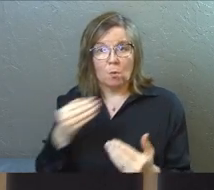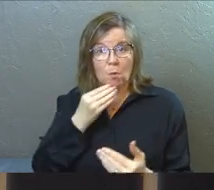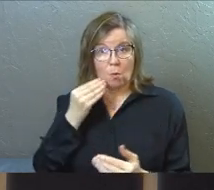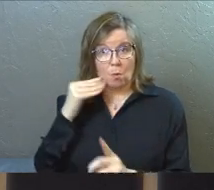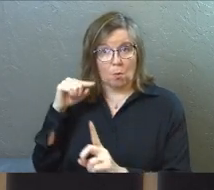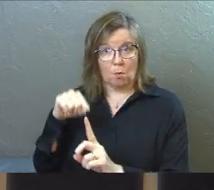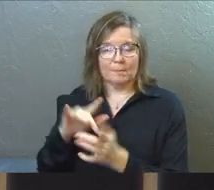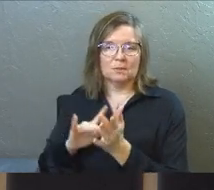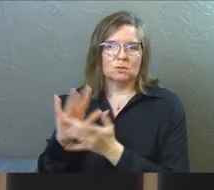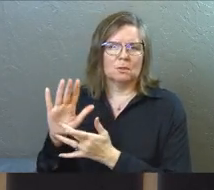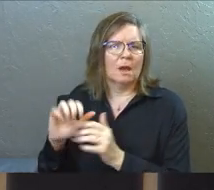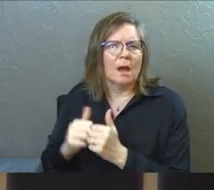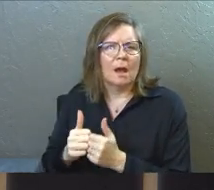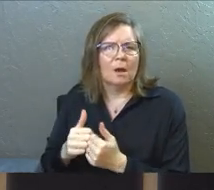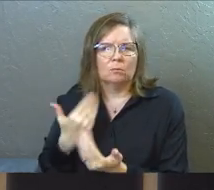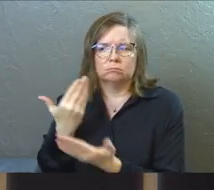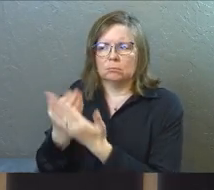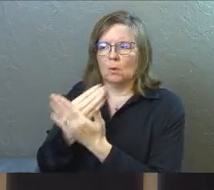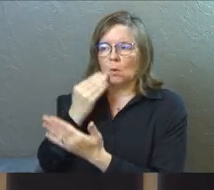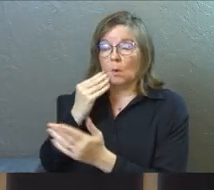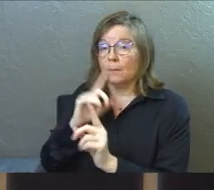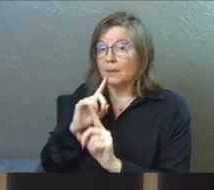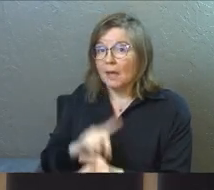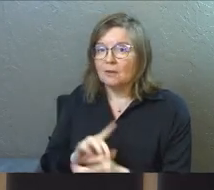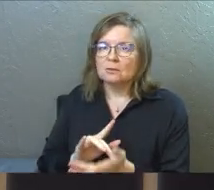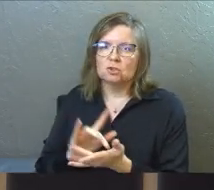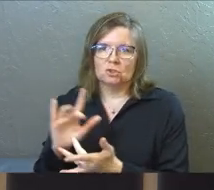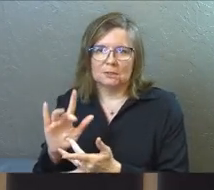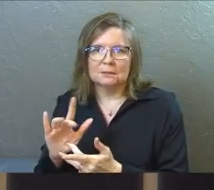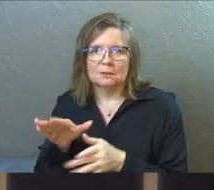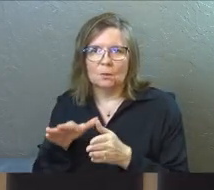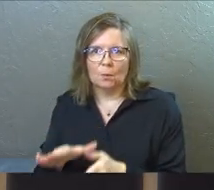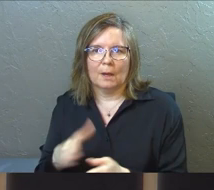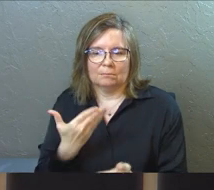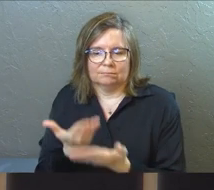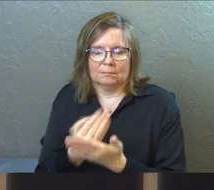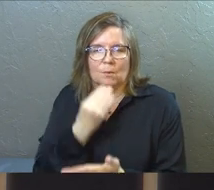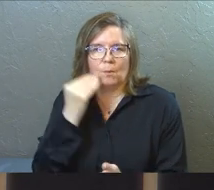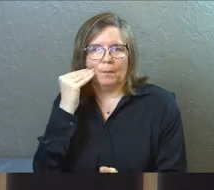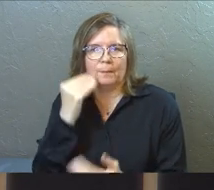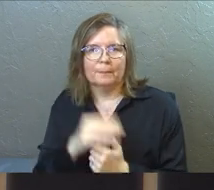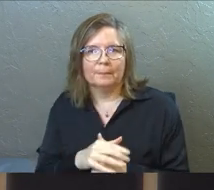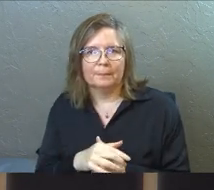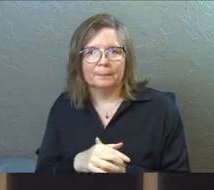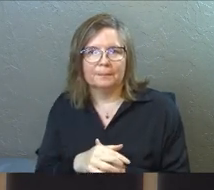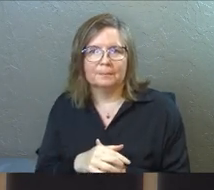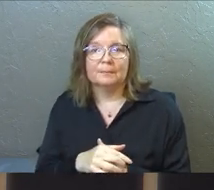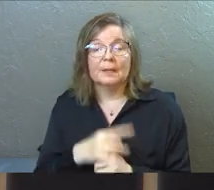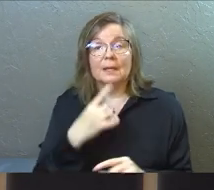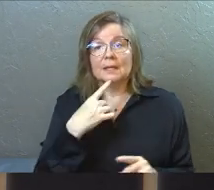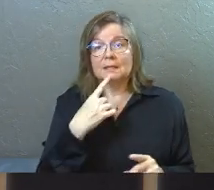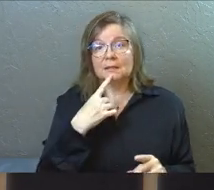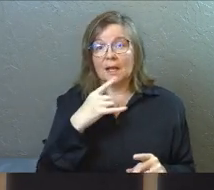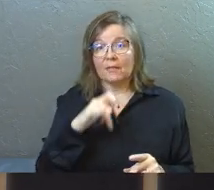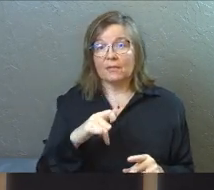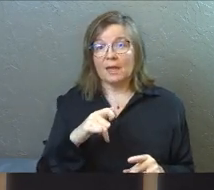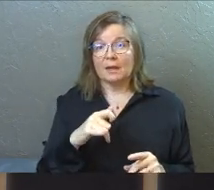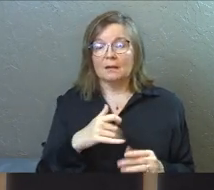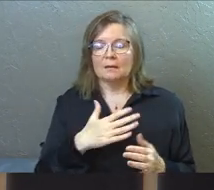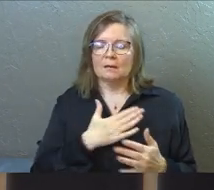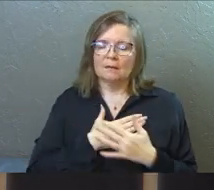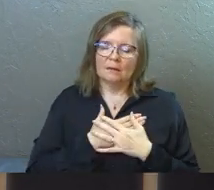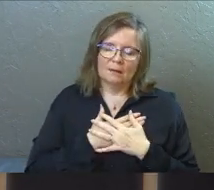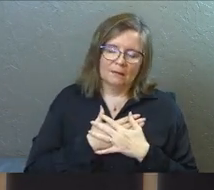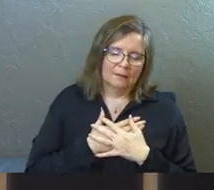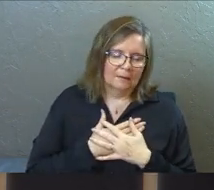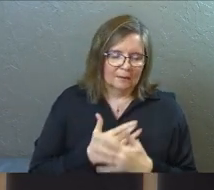home is Jesus. How do we get home? The answer is Jesus is the way that you get home. And he says that, and that's so comforting